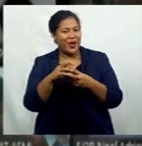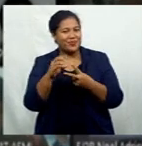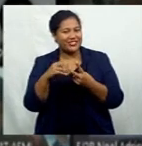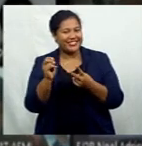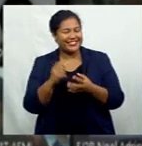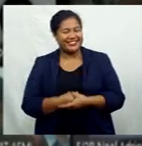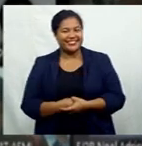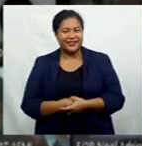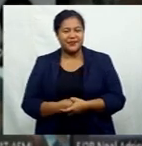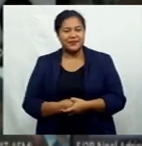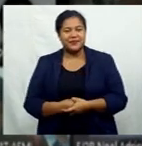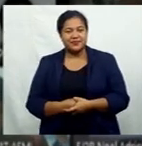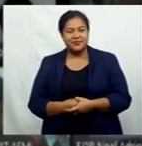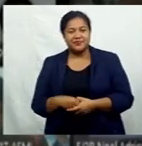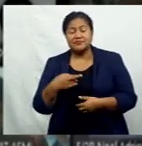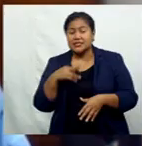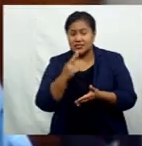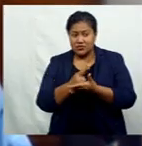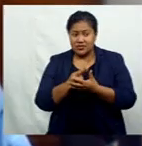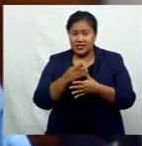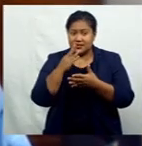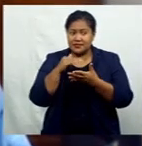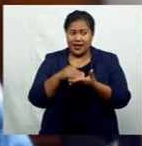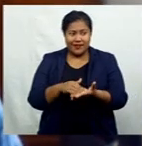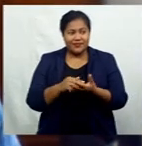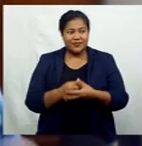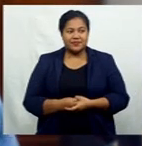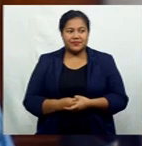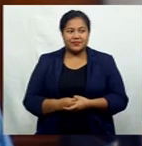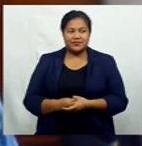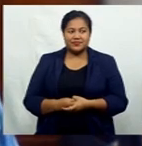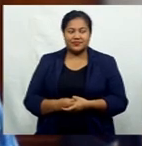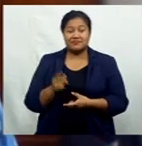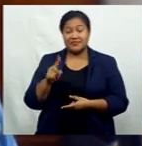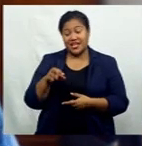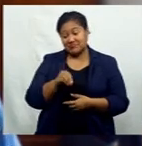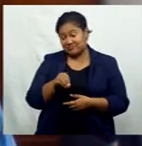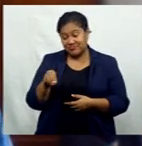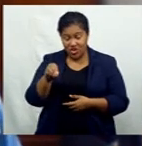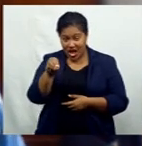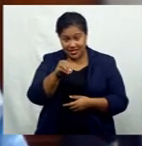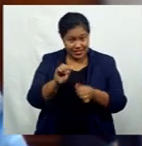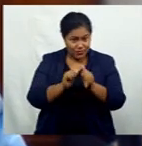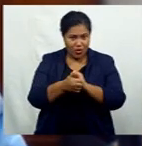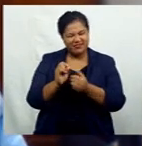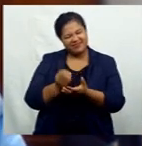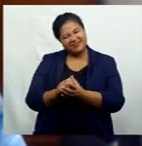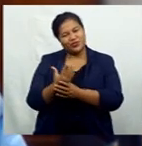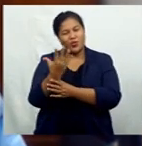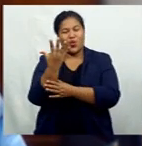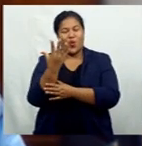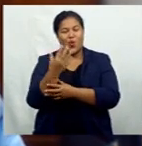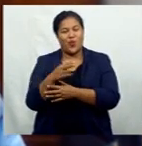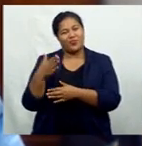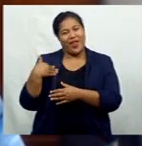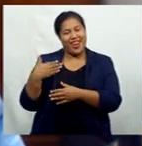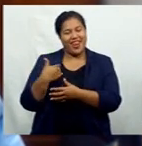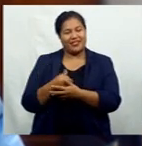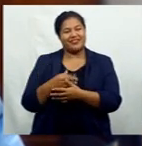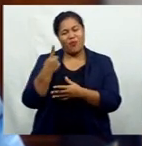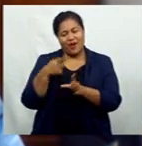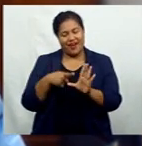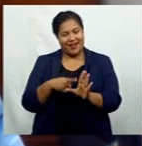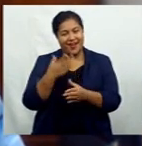So it's really been helpful that chess has grown this much in just one and a half years.